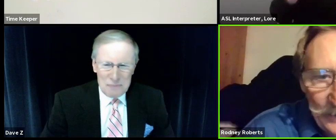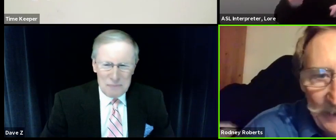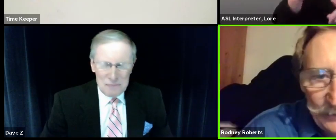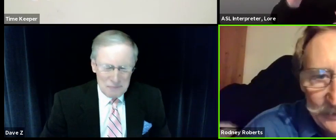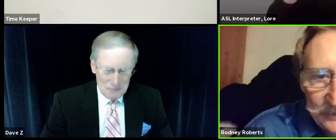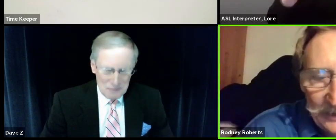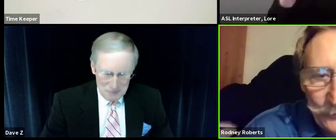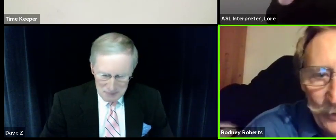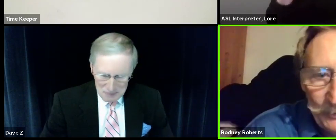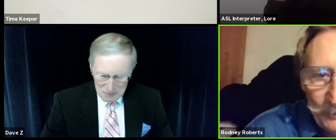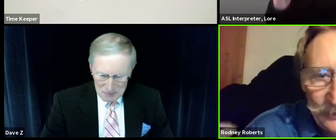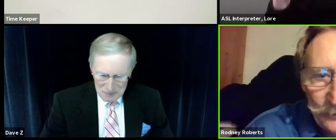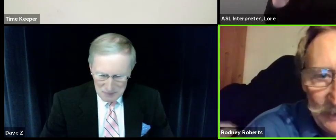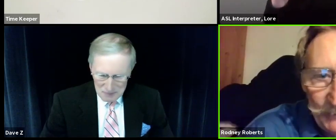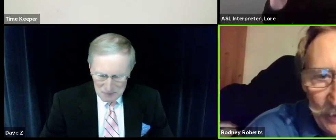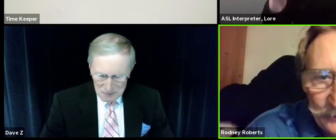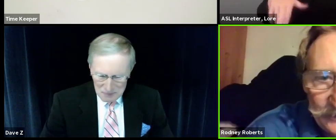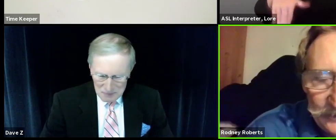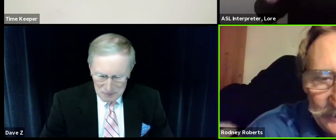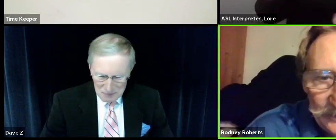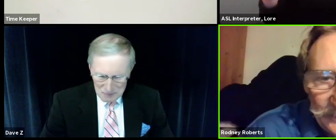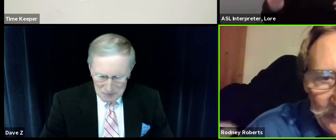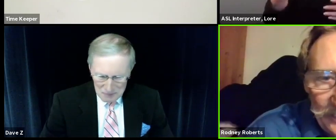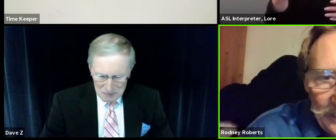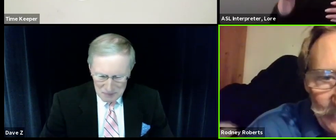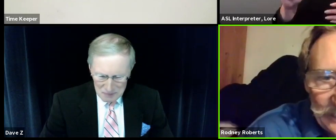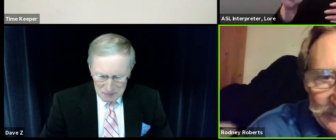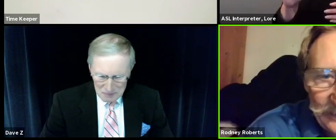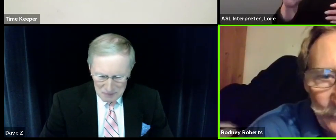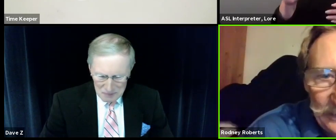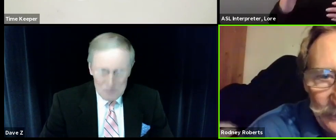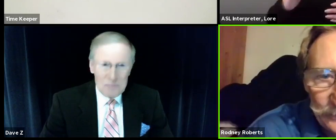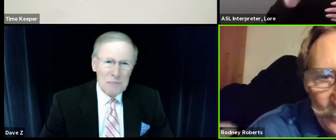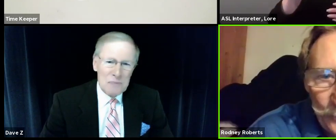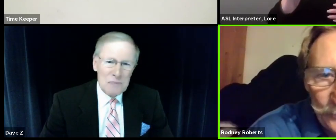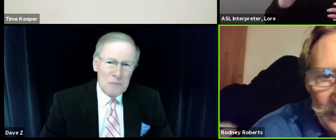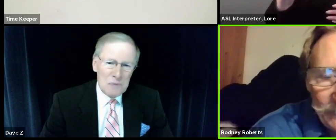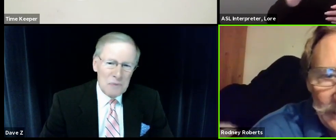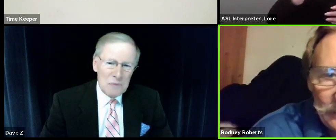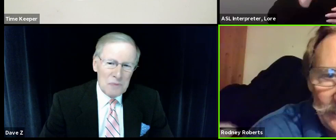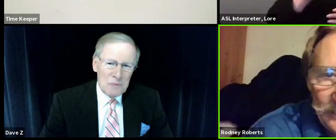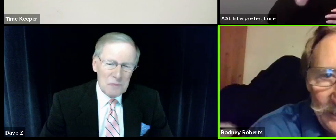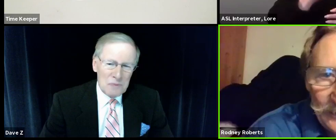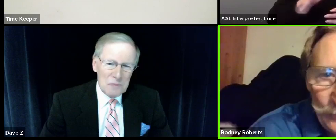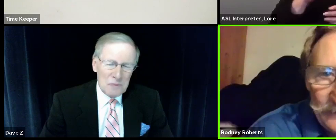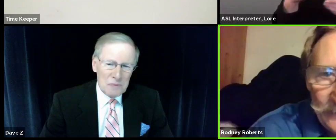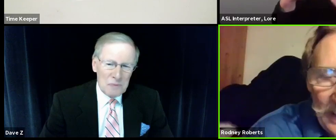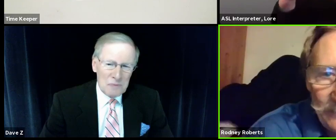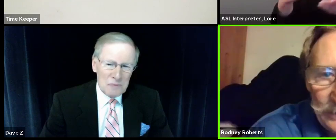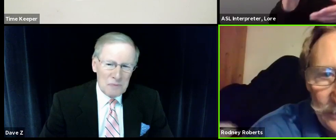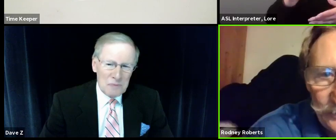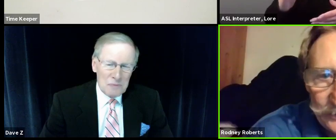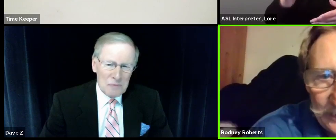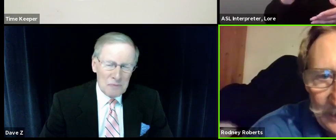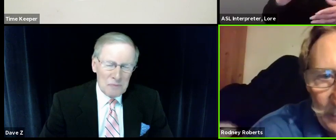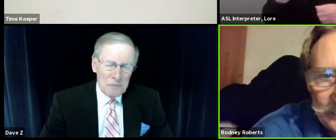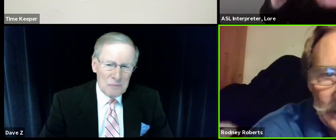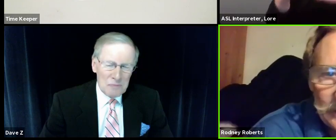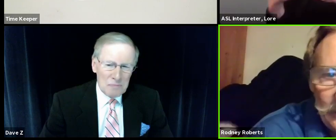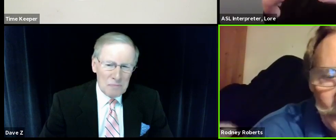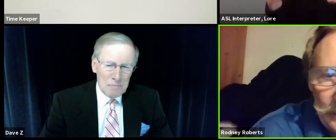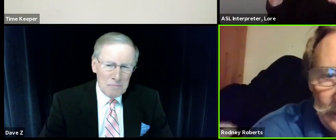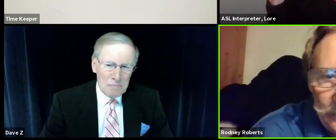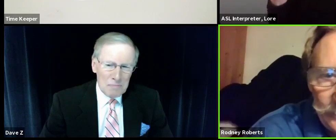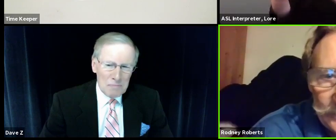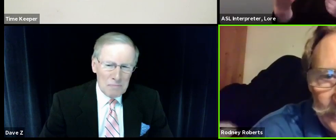Rodney Roberts. I grew up here in Greenbelt. I'm 63 years old. I've given 35 years out of my